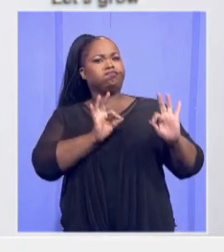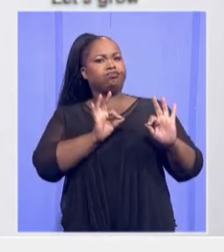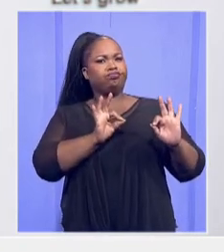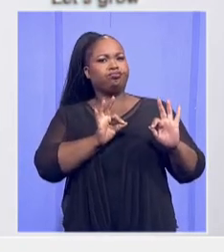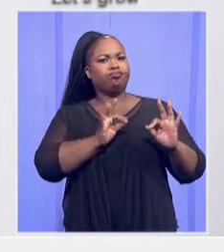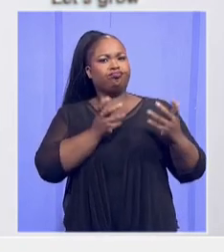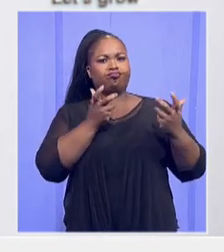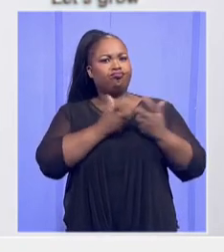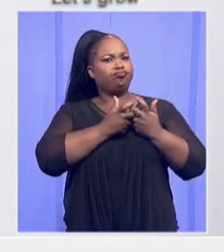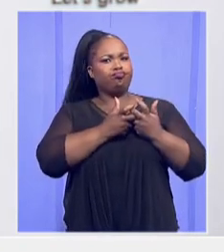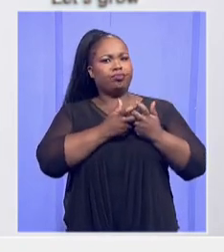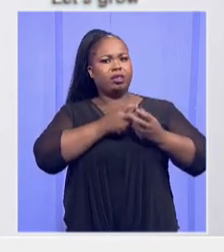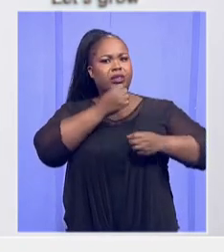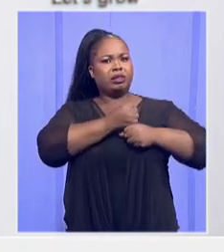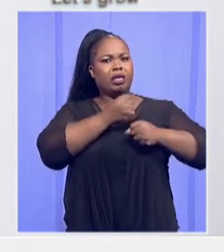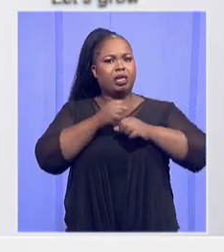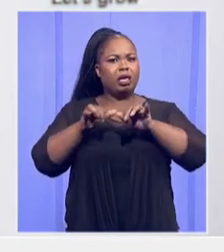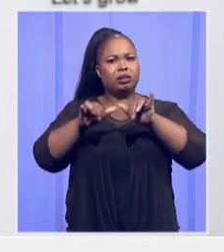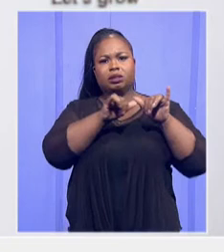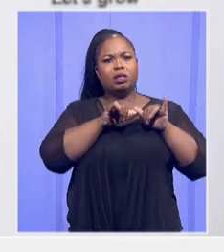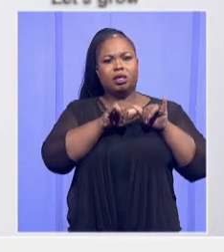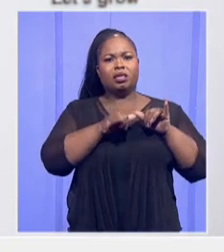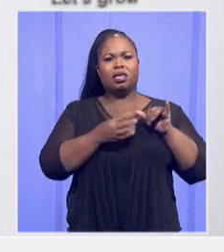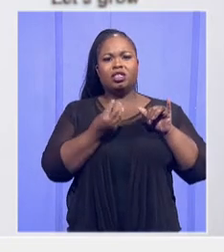and standards and could lose this way.